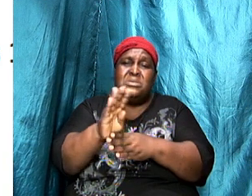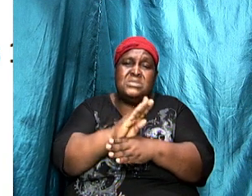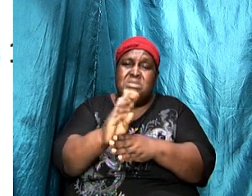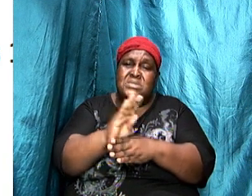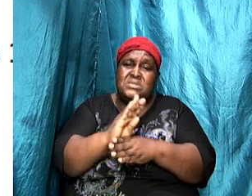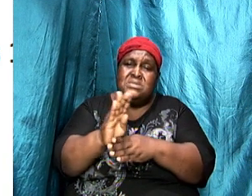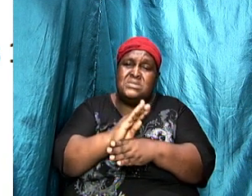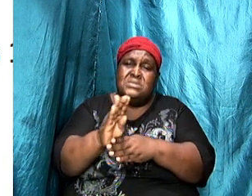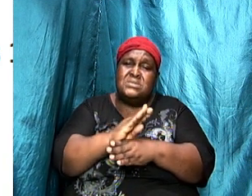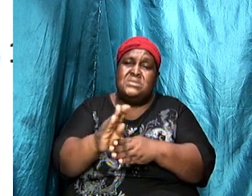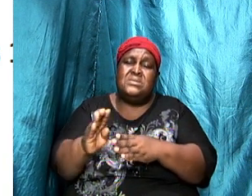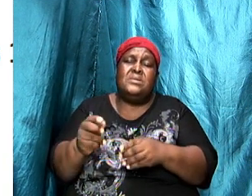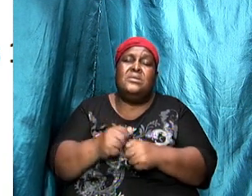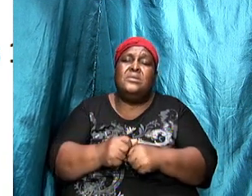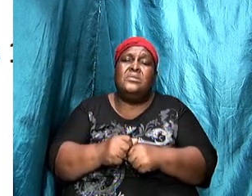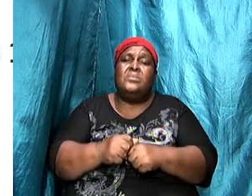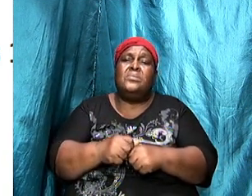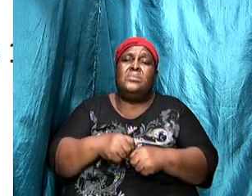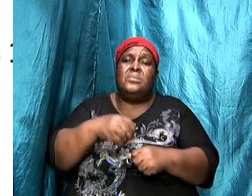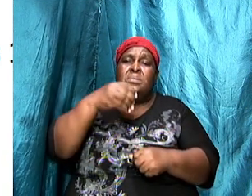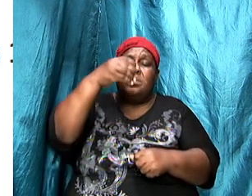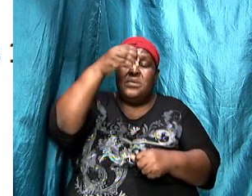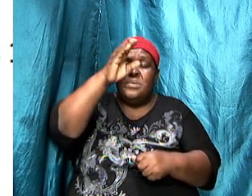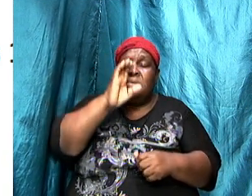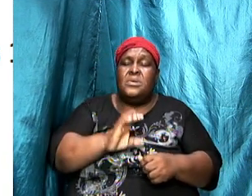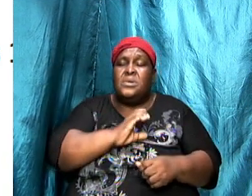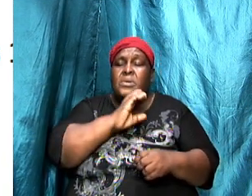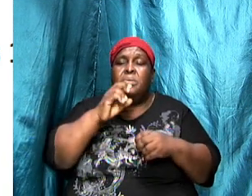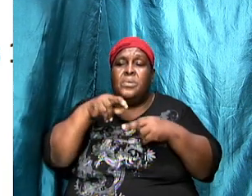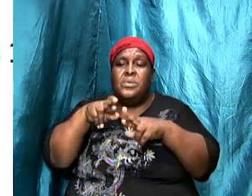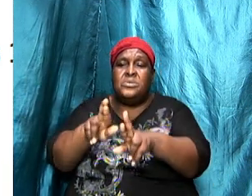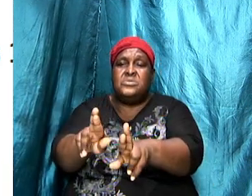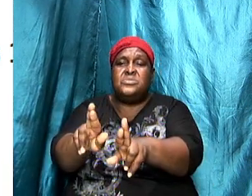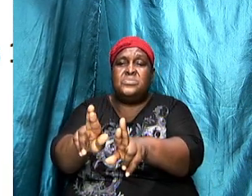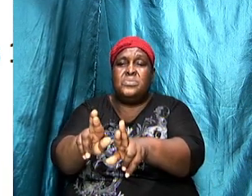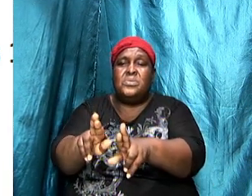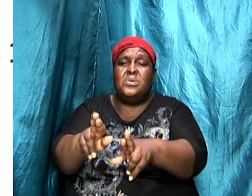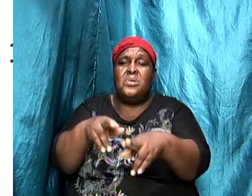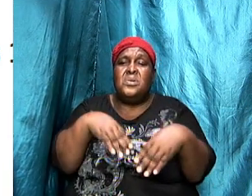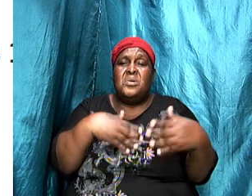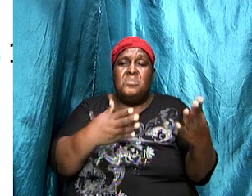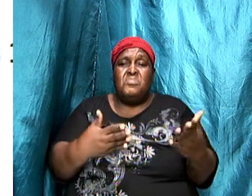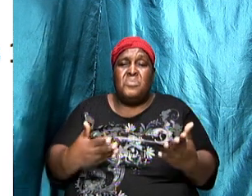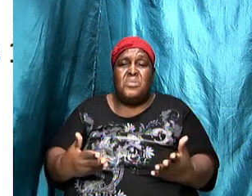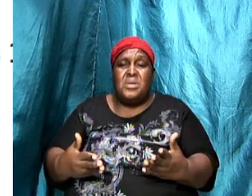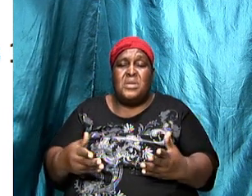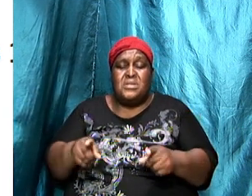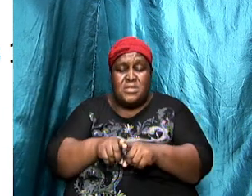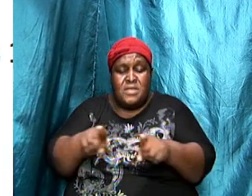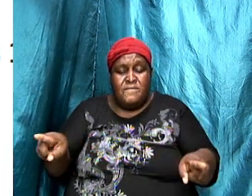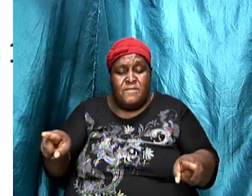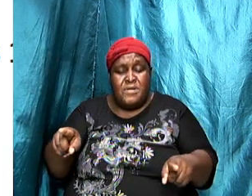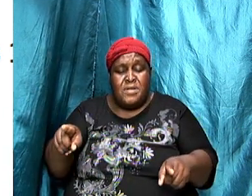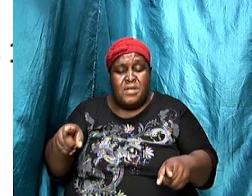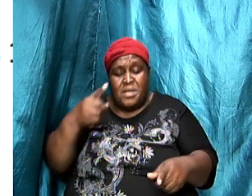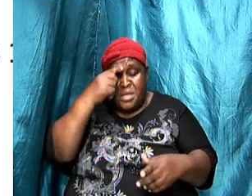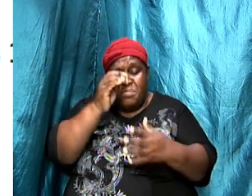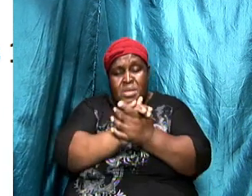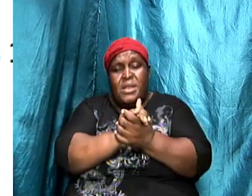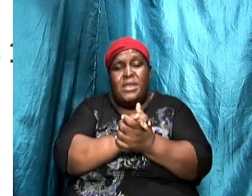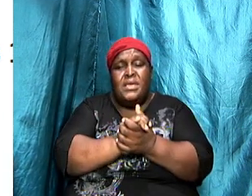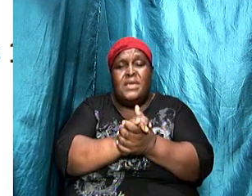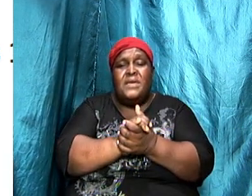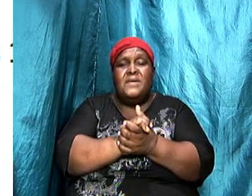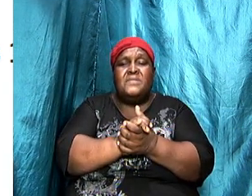it was the cross road where all kind of people come in and bring in their different beliefs and philosophies and